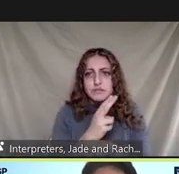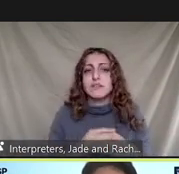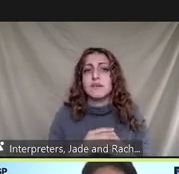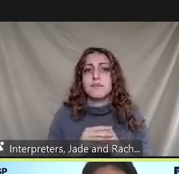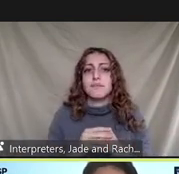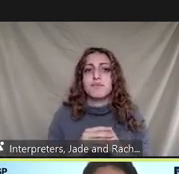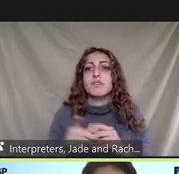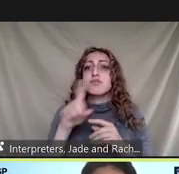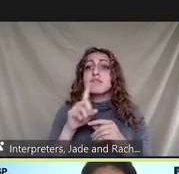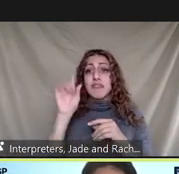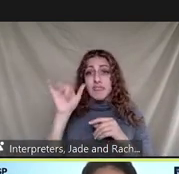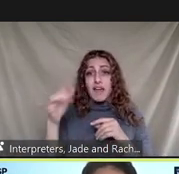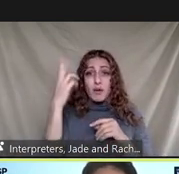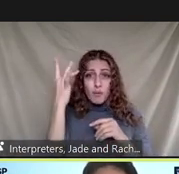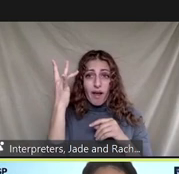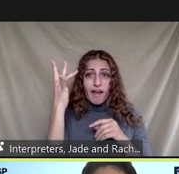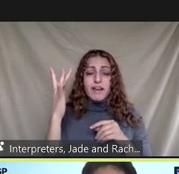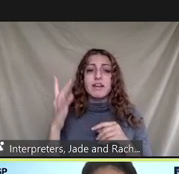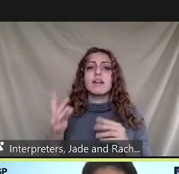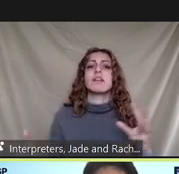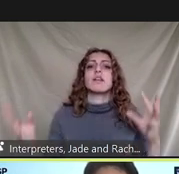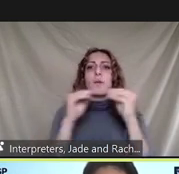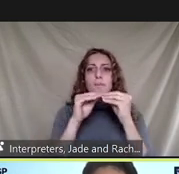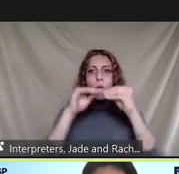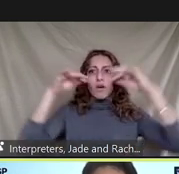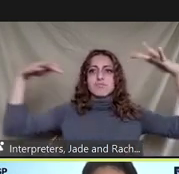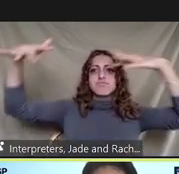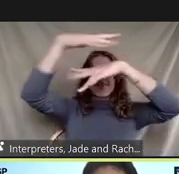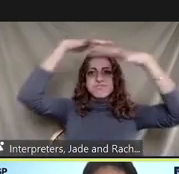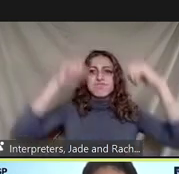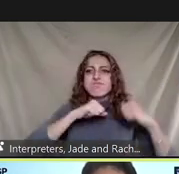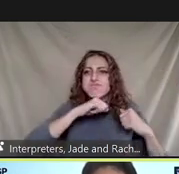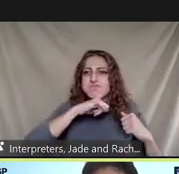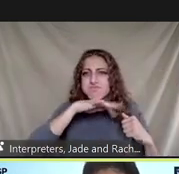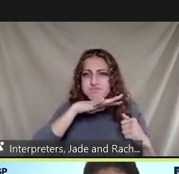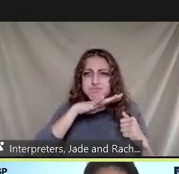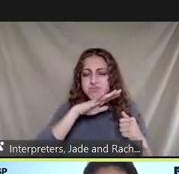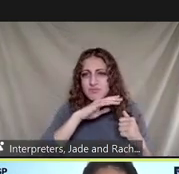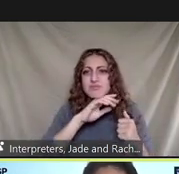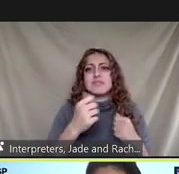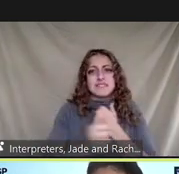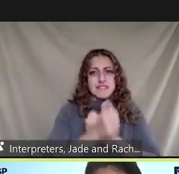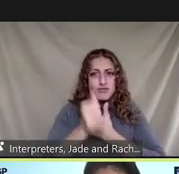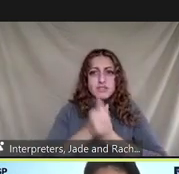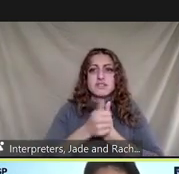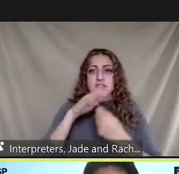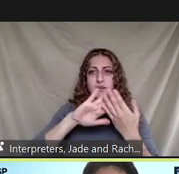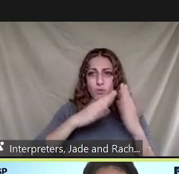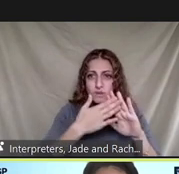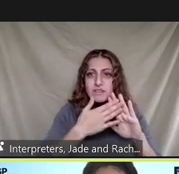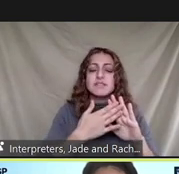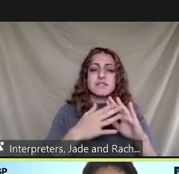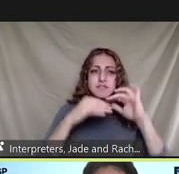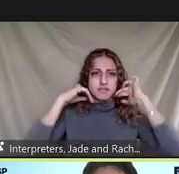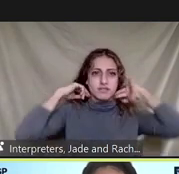leading to these higher levels of primary air toxic emissions in vulnerable communities specific examples of